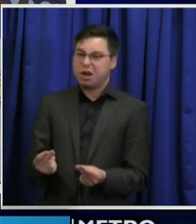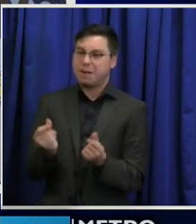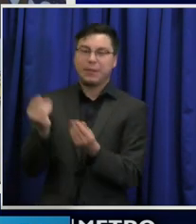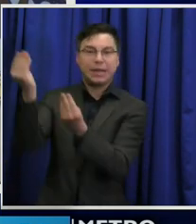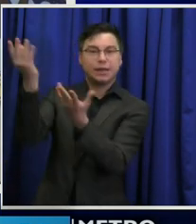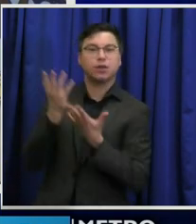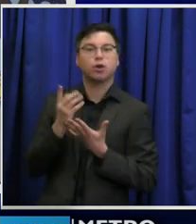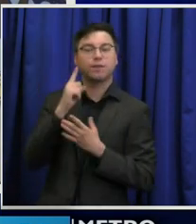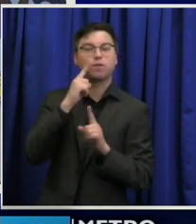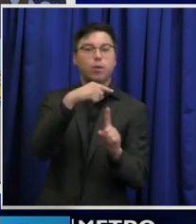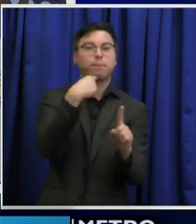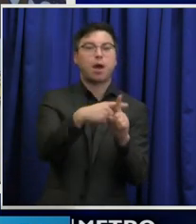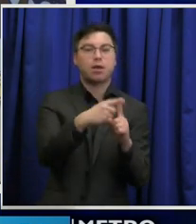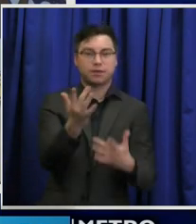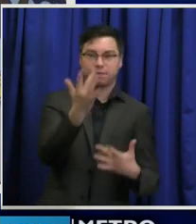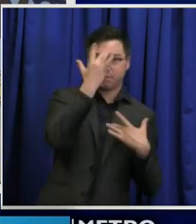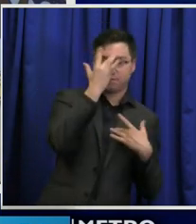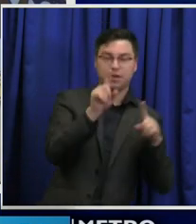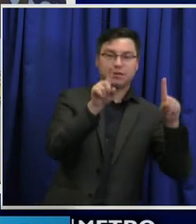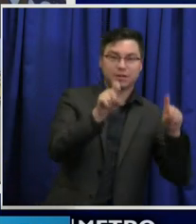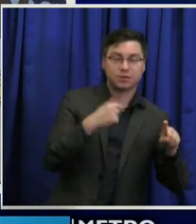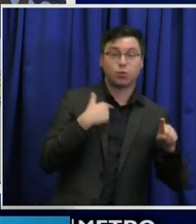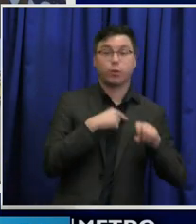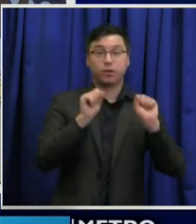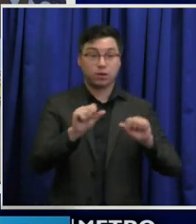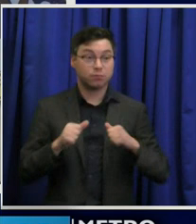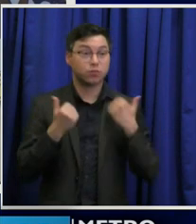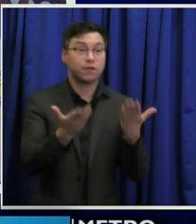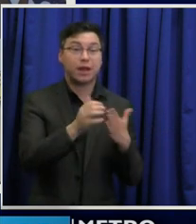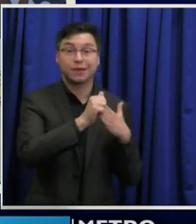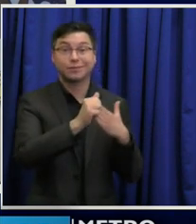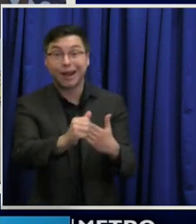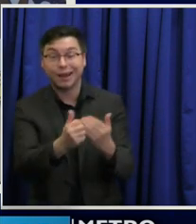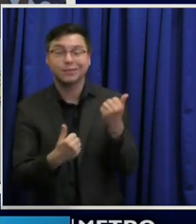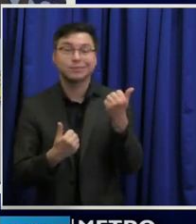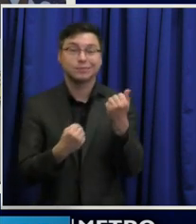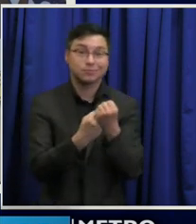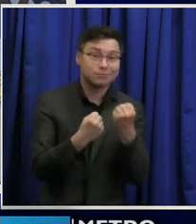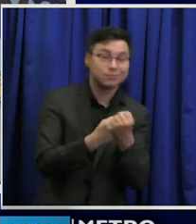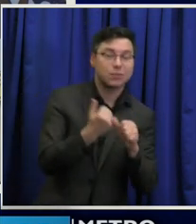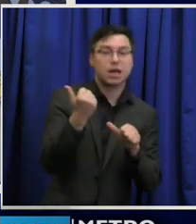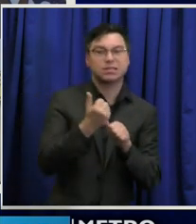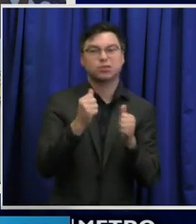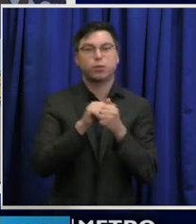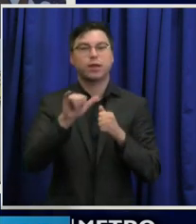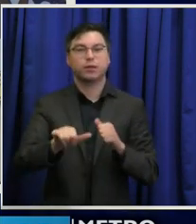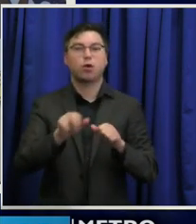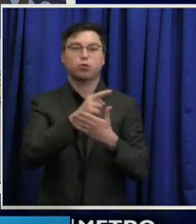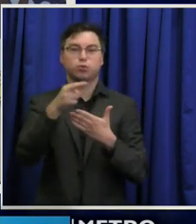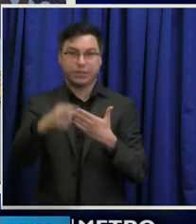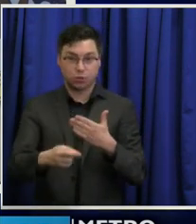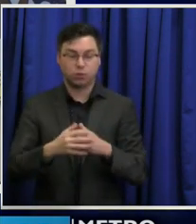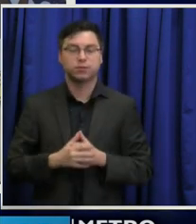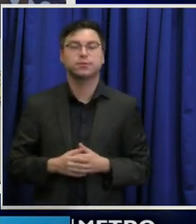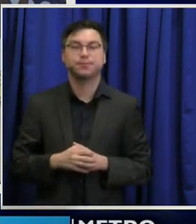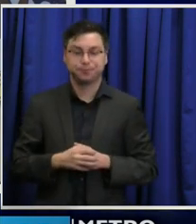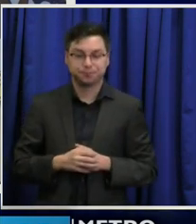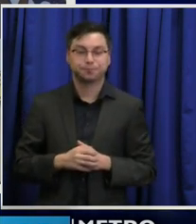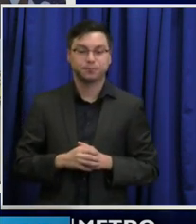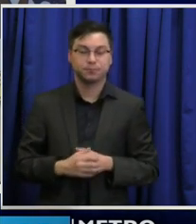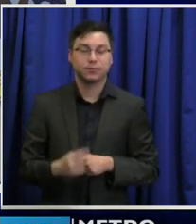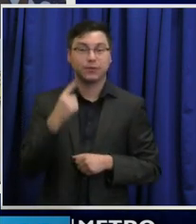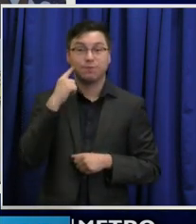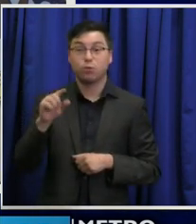positive tests so that we could provide guidance and assist with those test results. For the